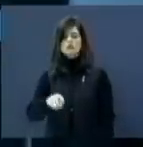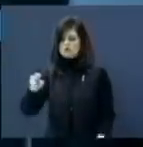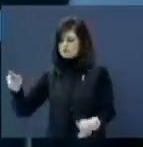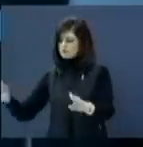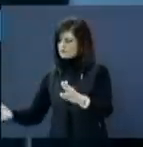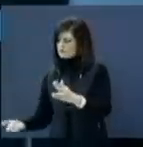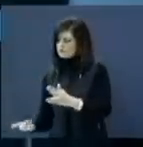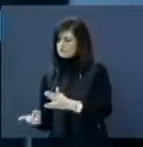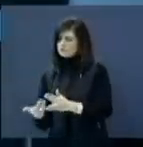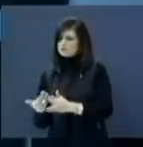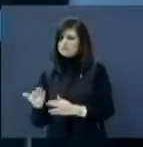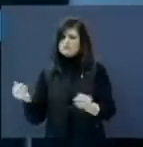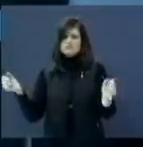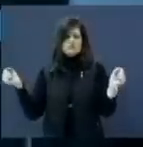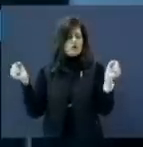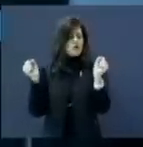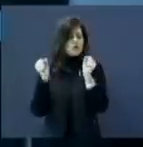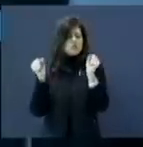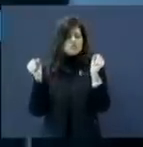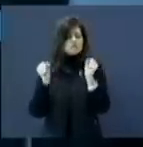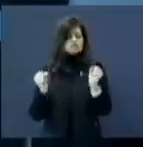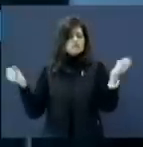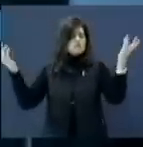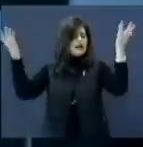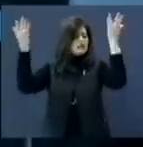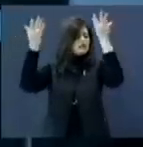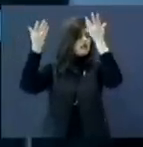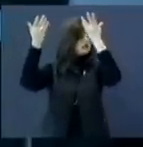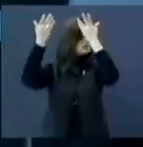cold black night